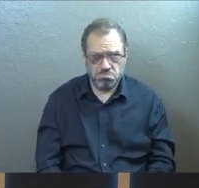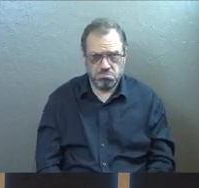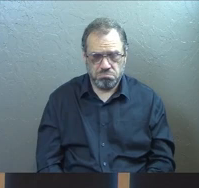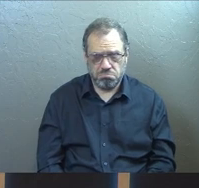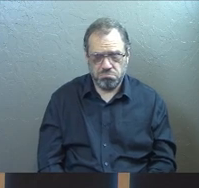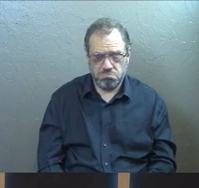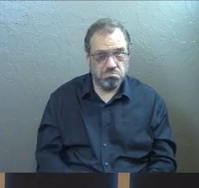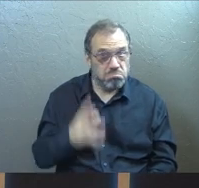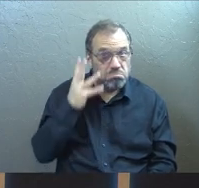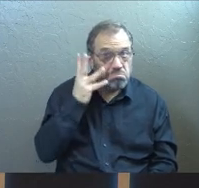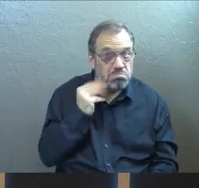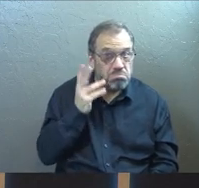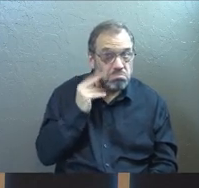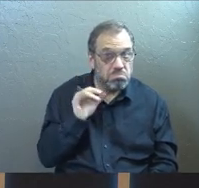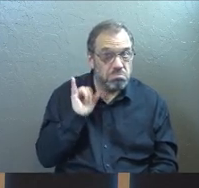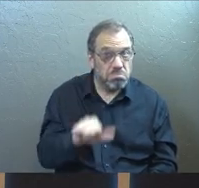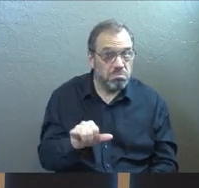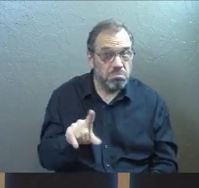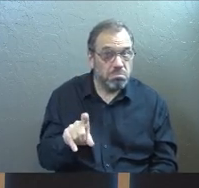You ever been there?